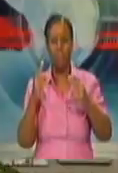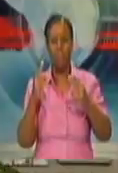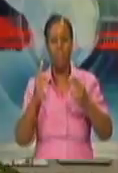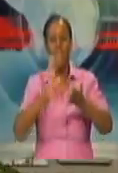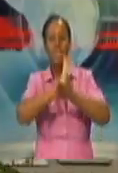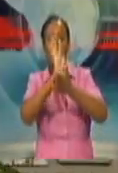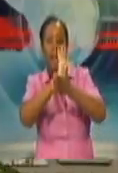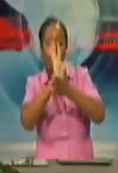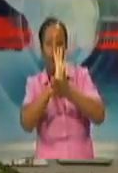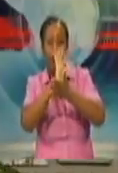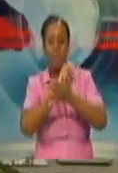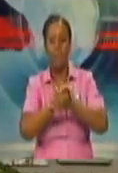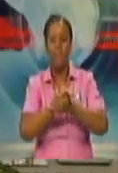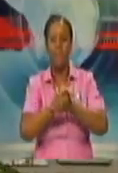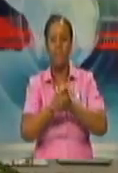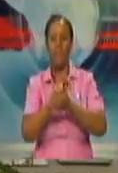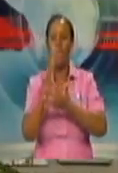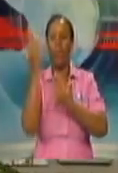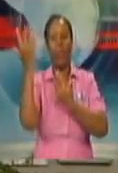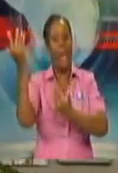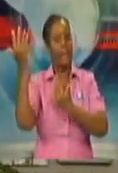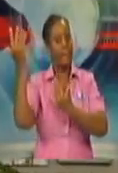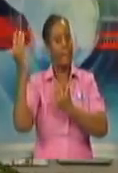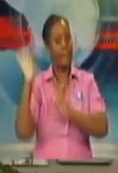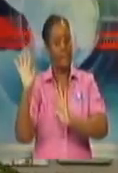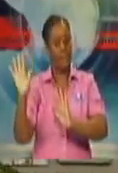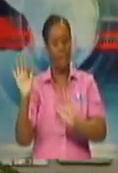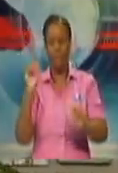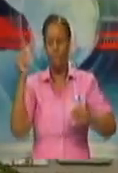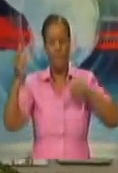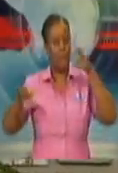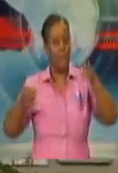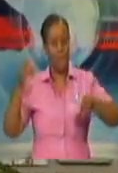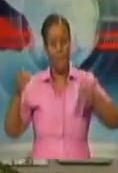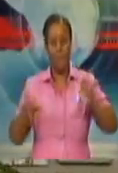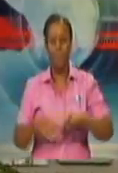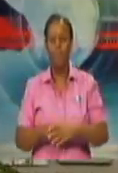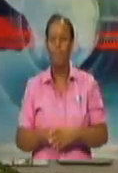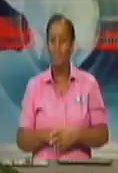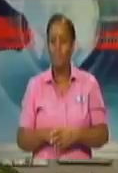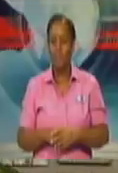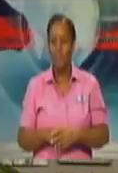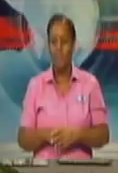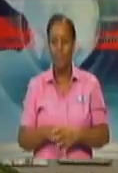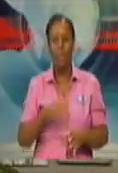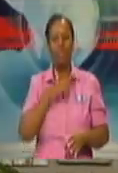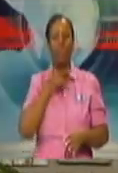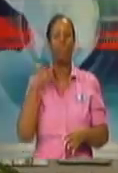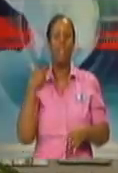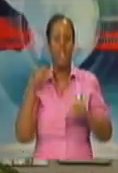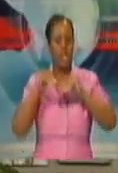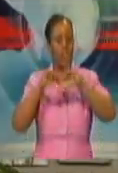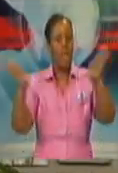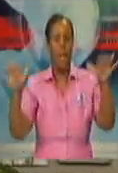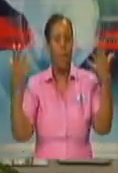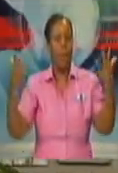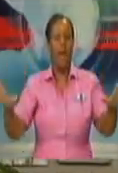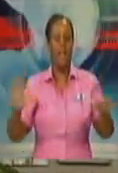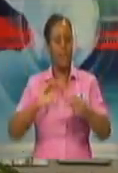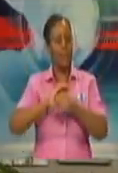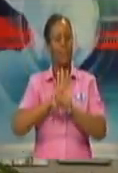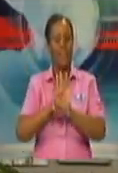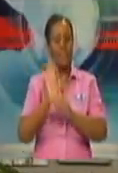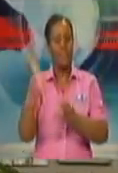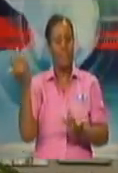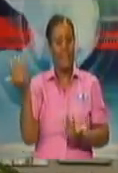sectors present a greater risk in the spread of COVID-19. Sometimes, the right path is not the easiest